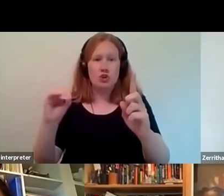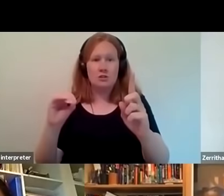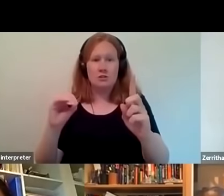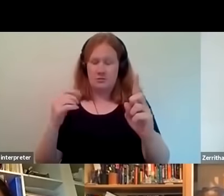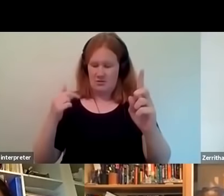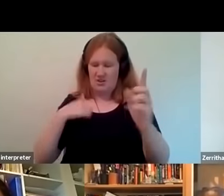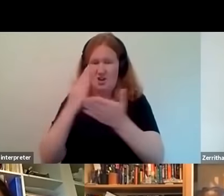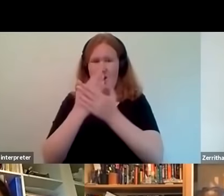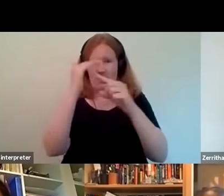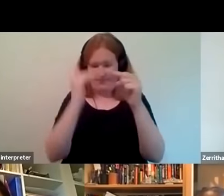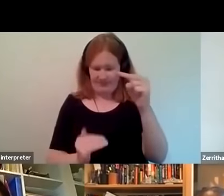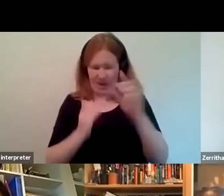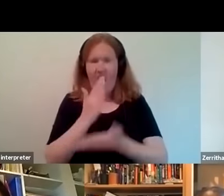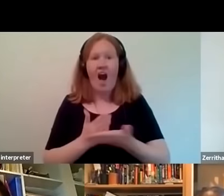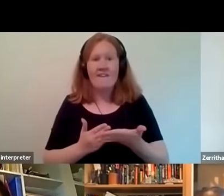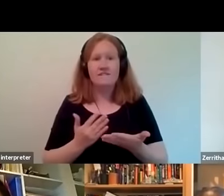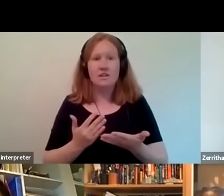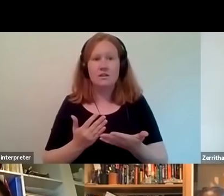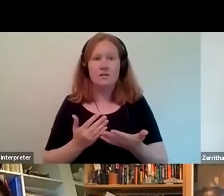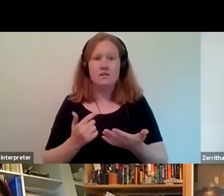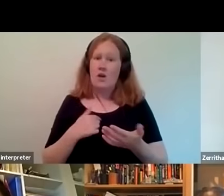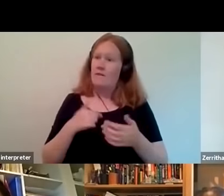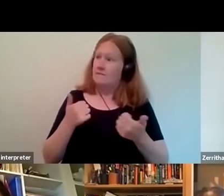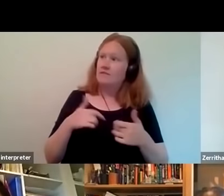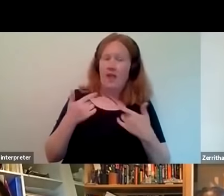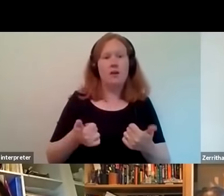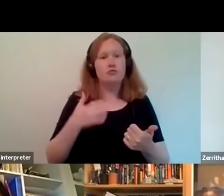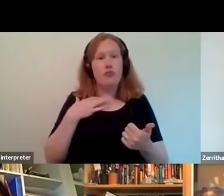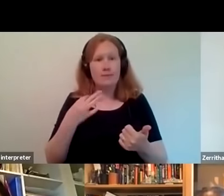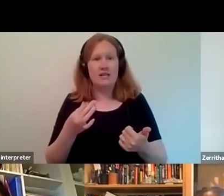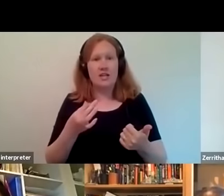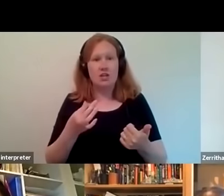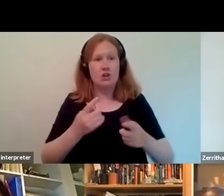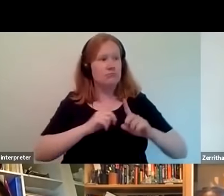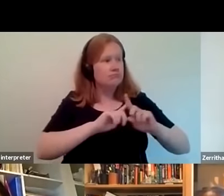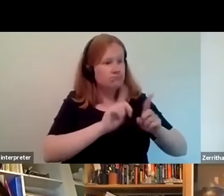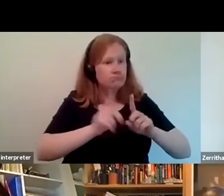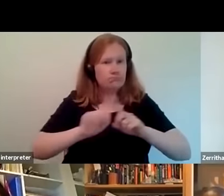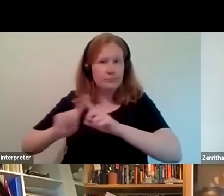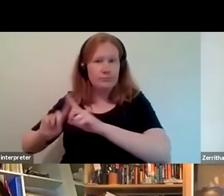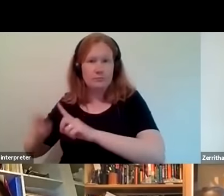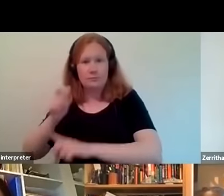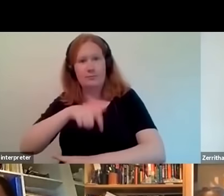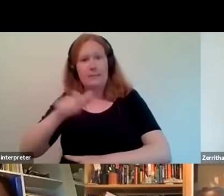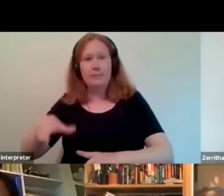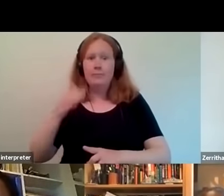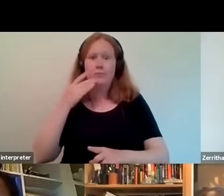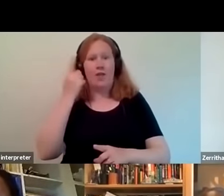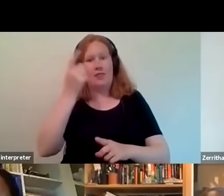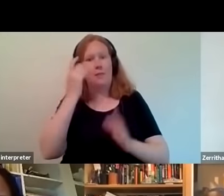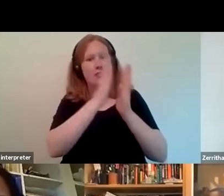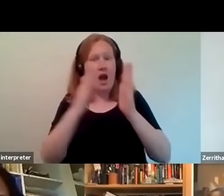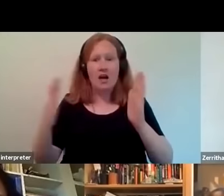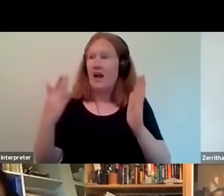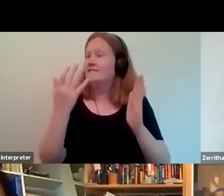think getting as many as we have which is a good sort of representation across different people you know if you go into our archive you'll see that we've got stuff in